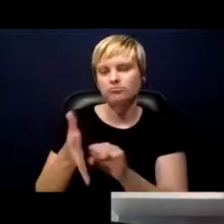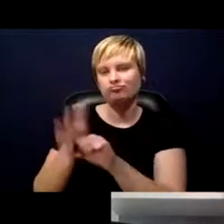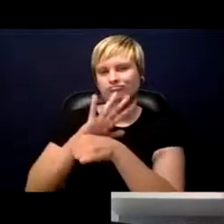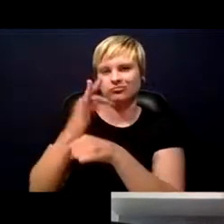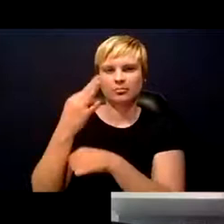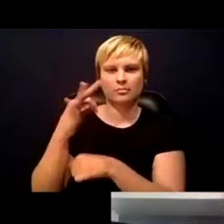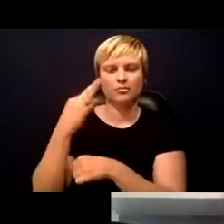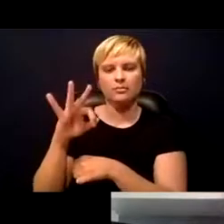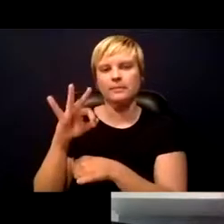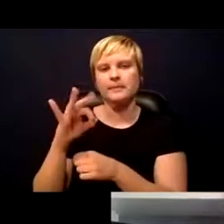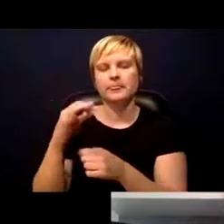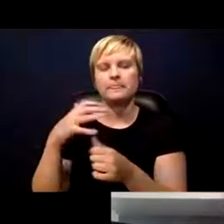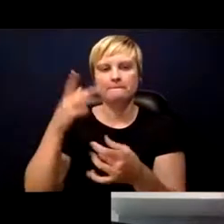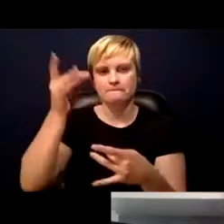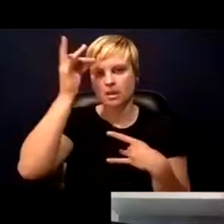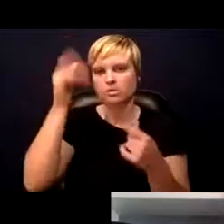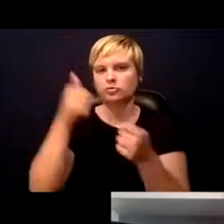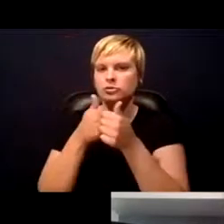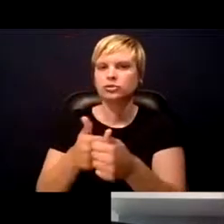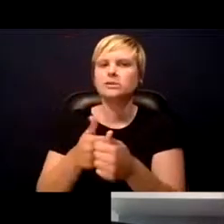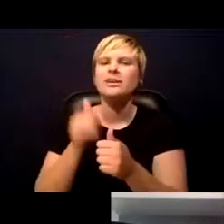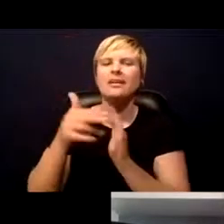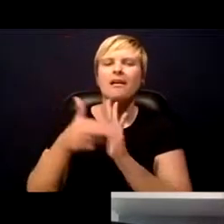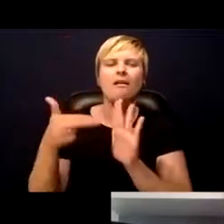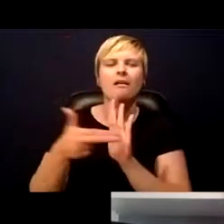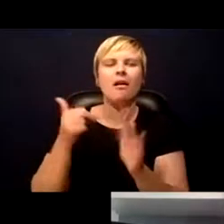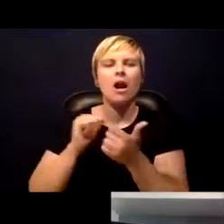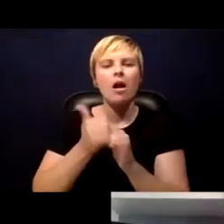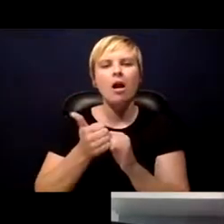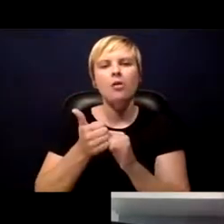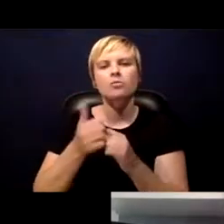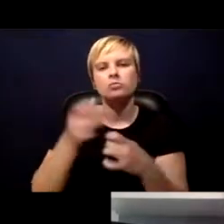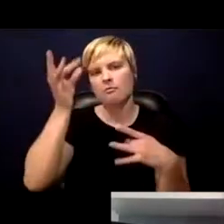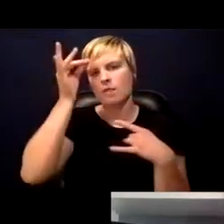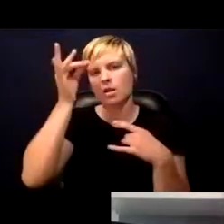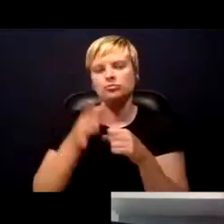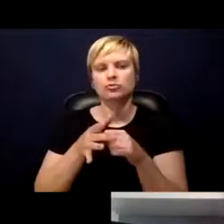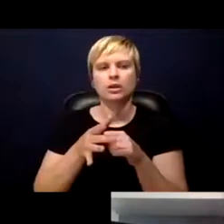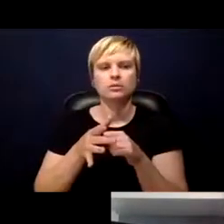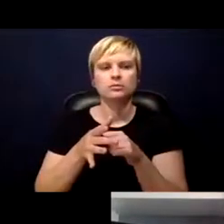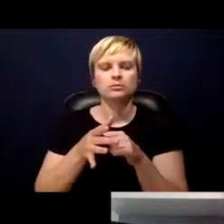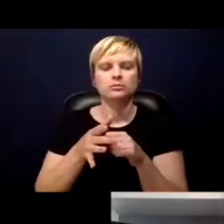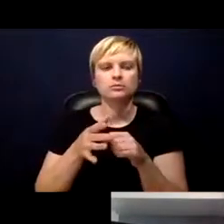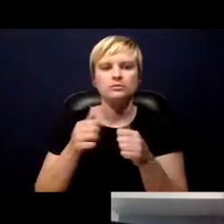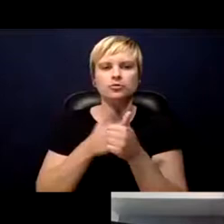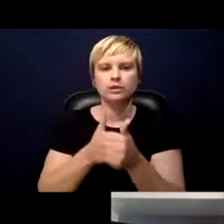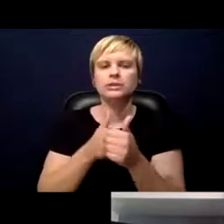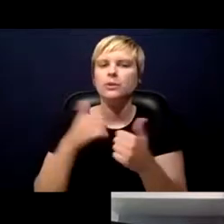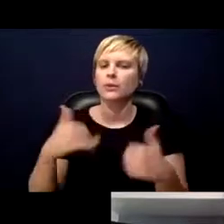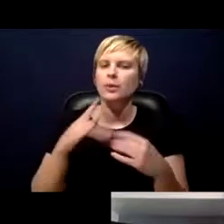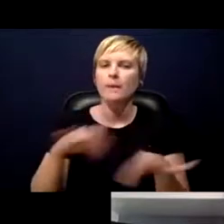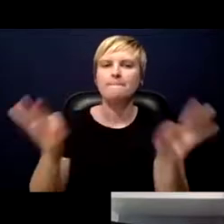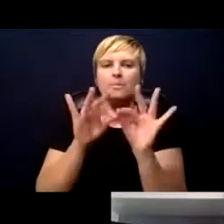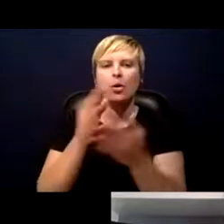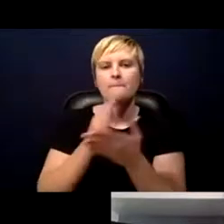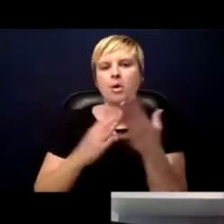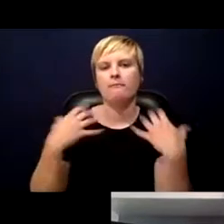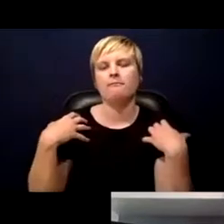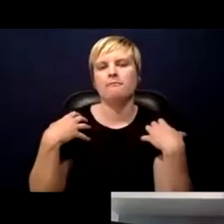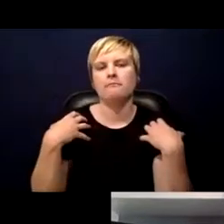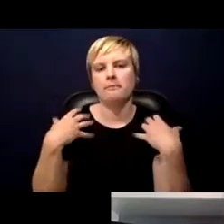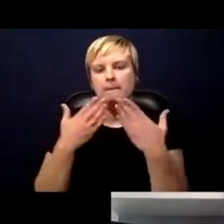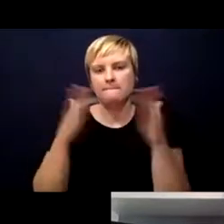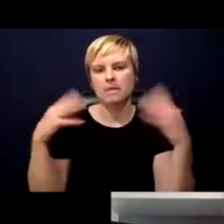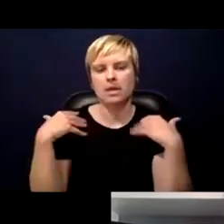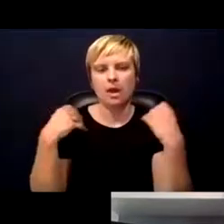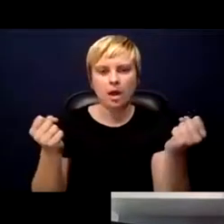tracing that highlights how contact tracing is a key component of a public health strategy to slow the spread